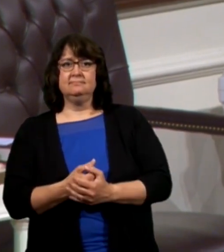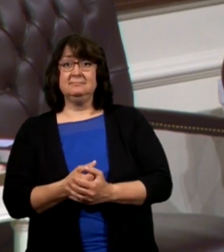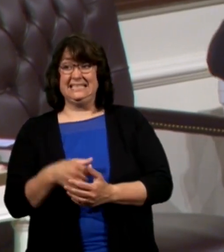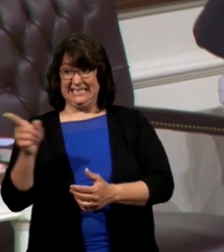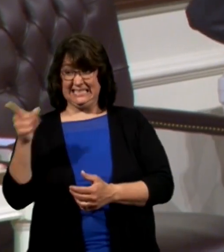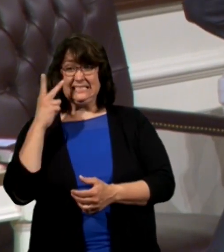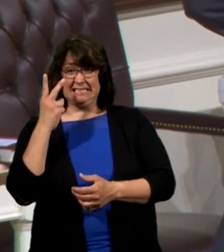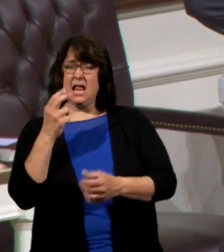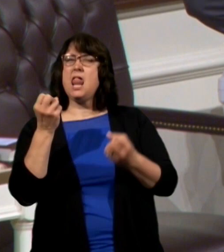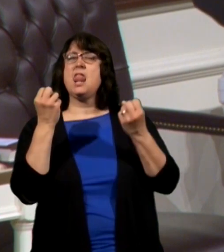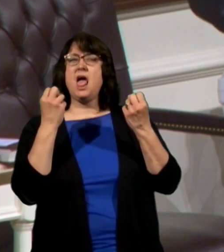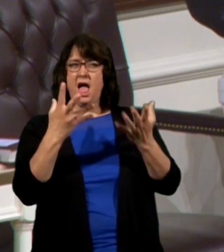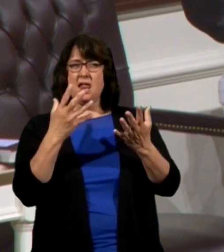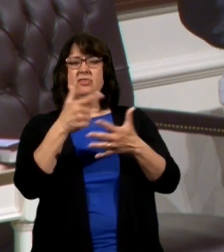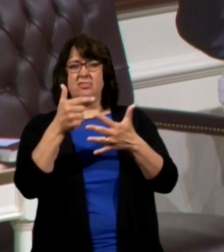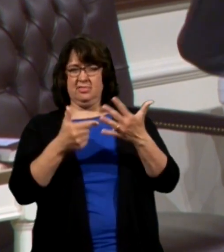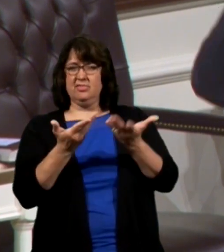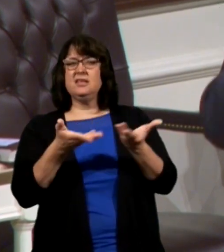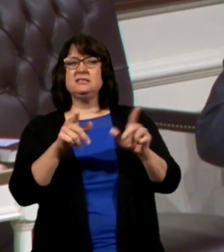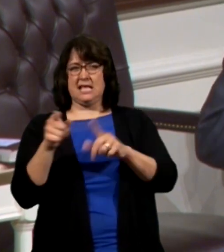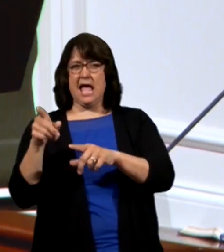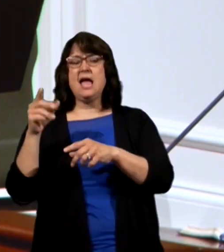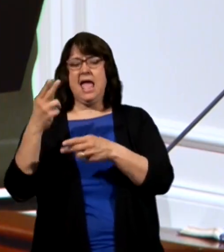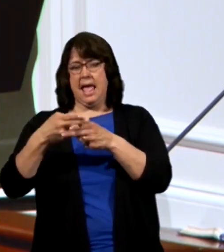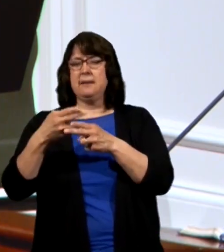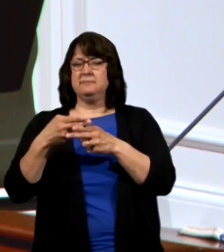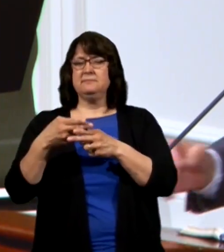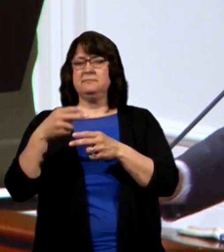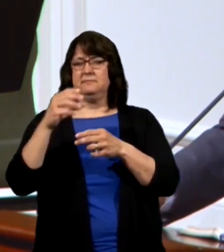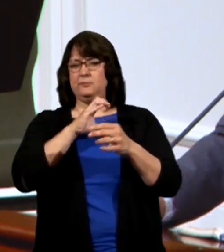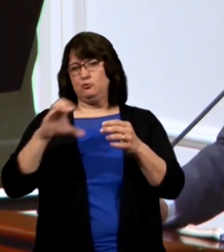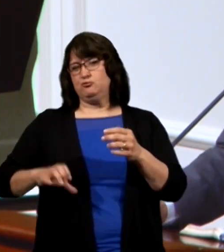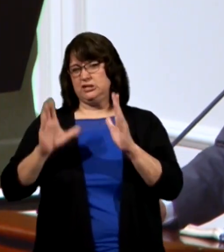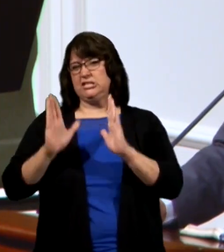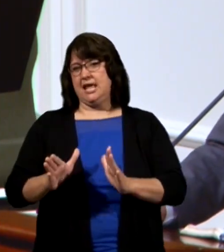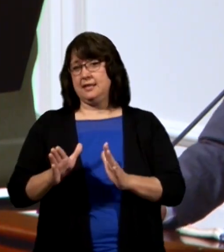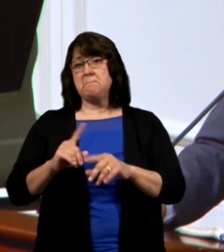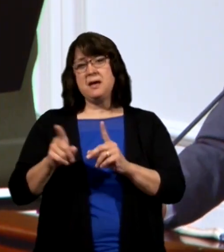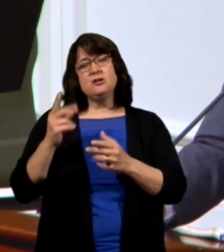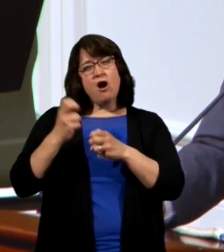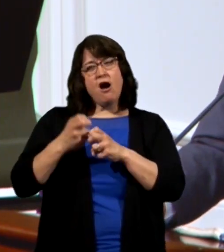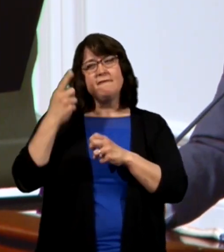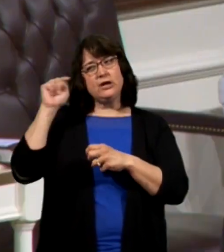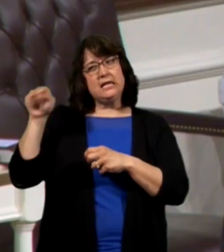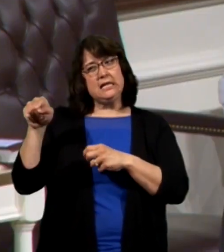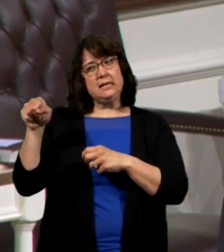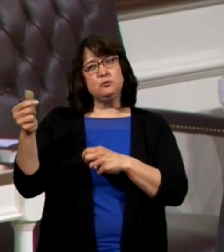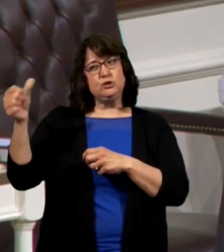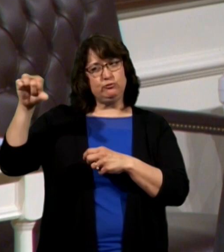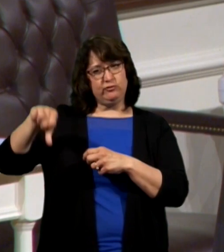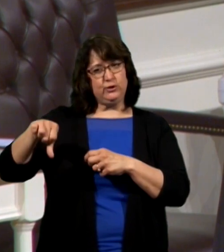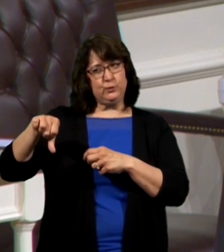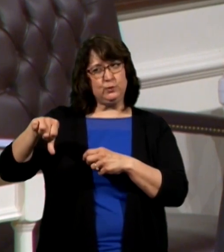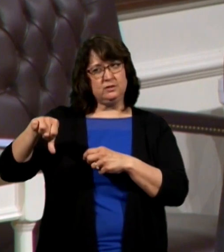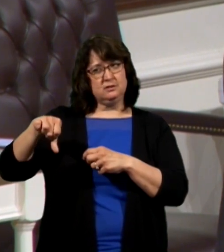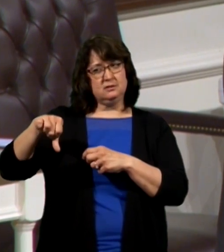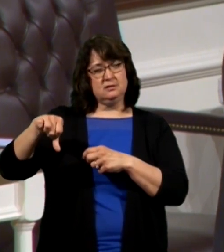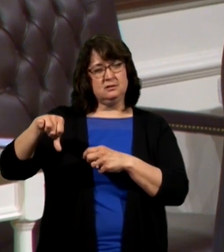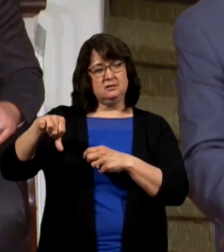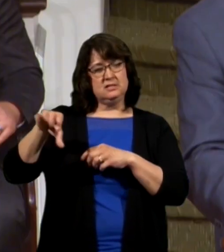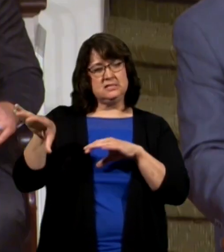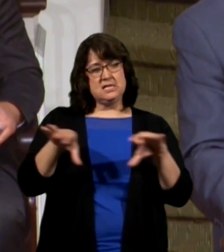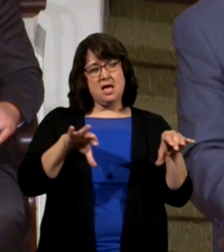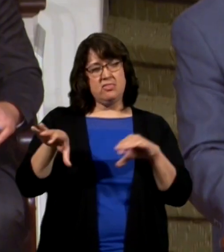he's seen a lot of stuff go on in the name of Christianity but it's pretty tough to refute doth the